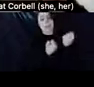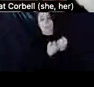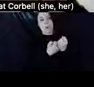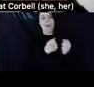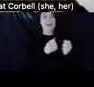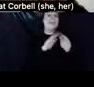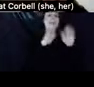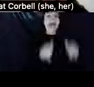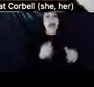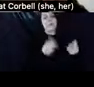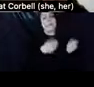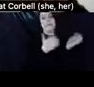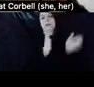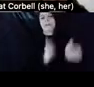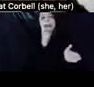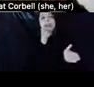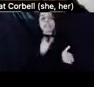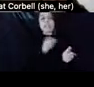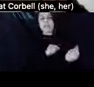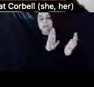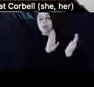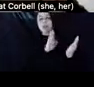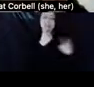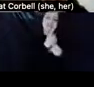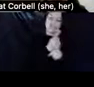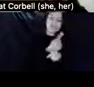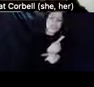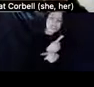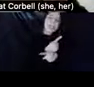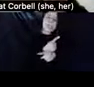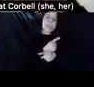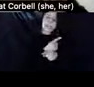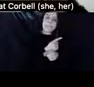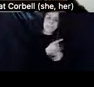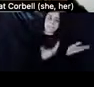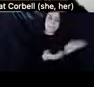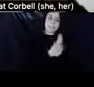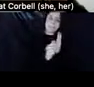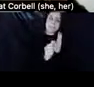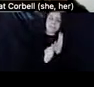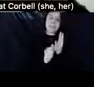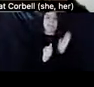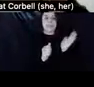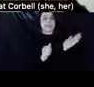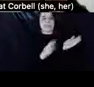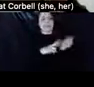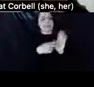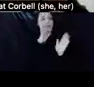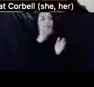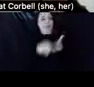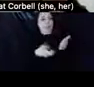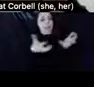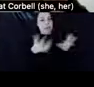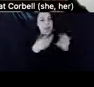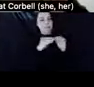correctly. They did not do it efficiently. And it ended up is going to cost them a lot of money besides all it took from